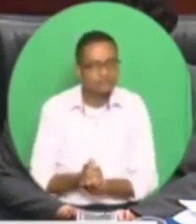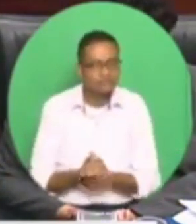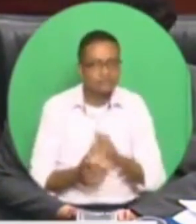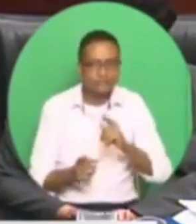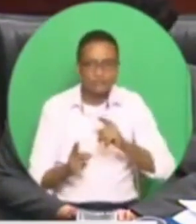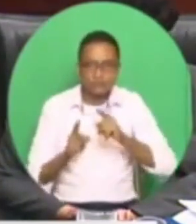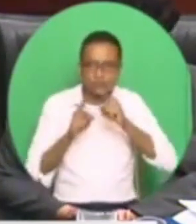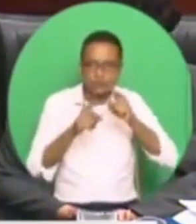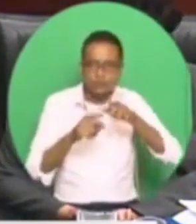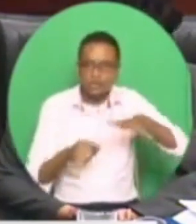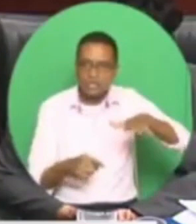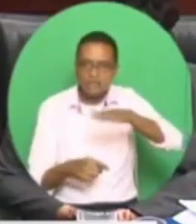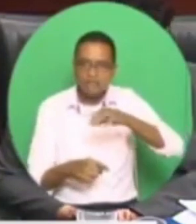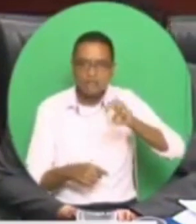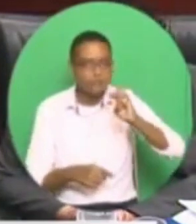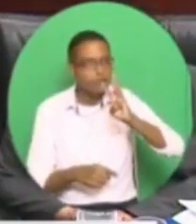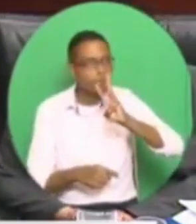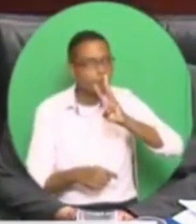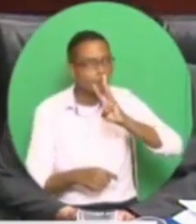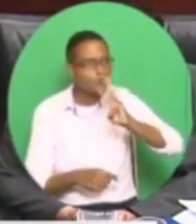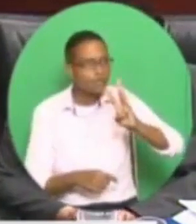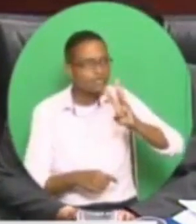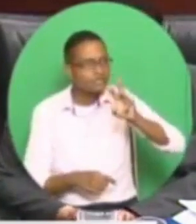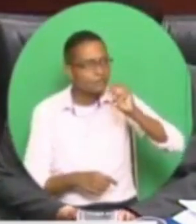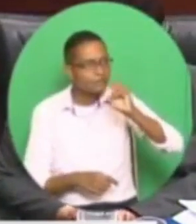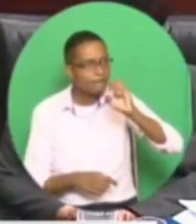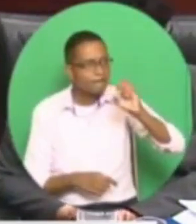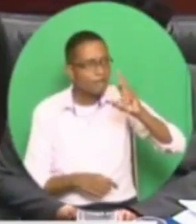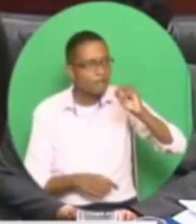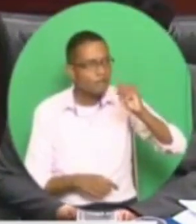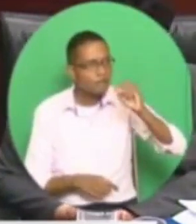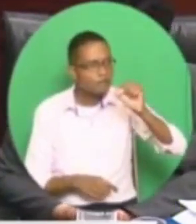somebody in West Moorings and say, how much bulb are you using? 20? Look, 20 bulb.